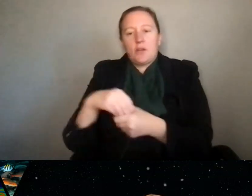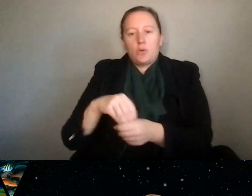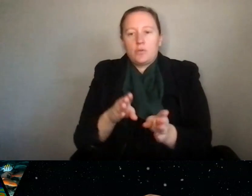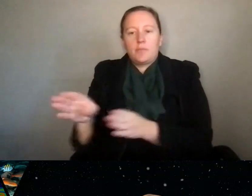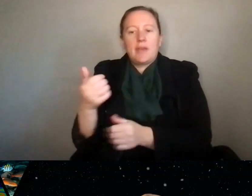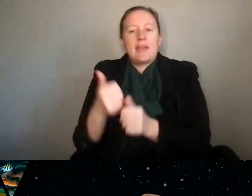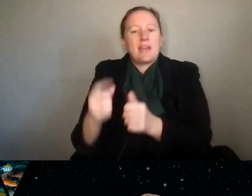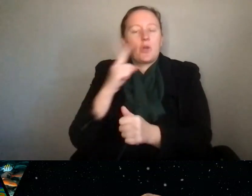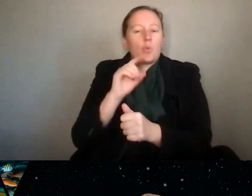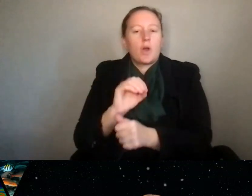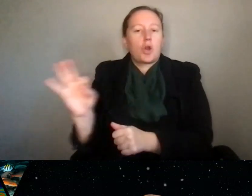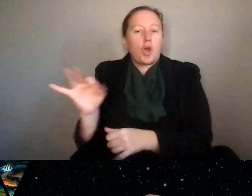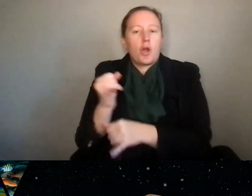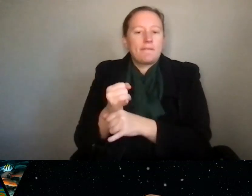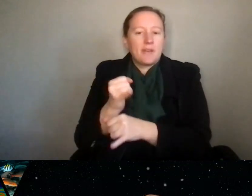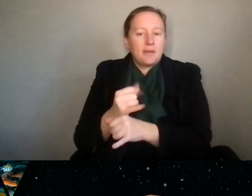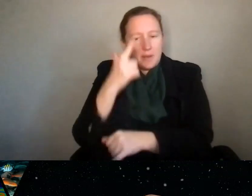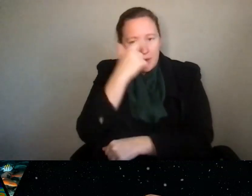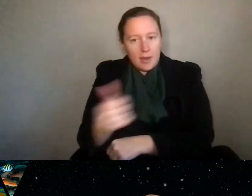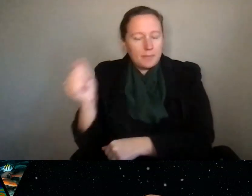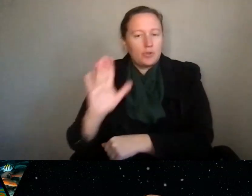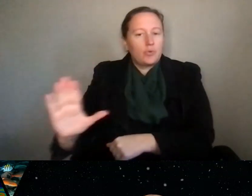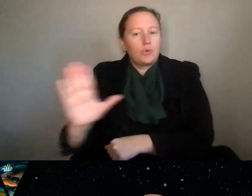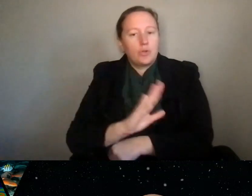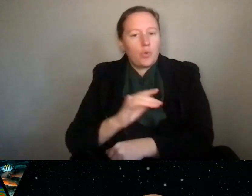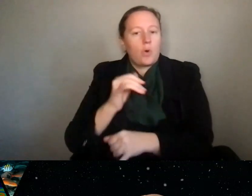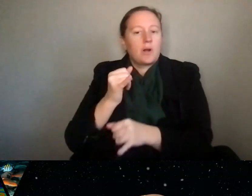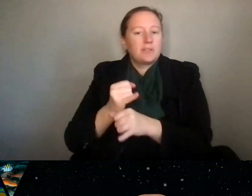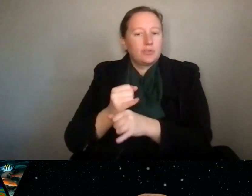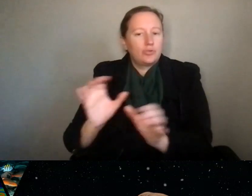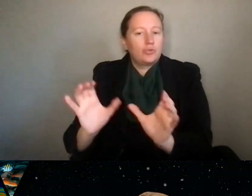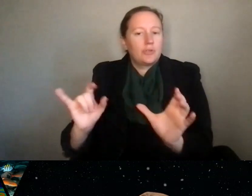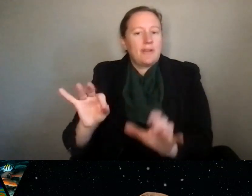and that's up to your institution to certify whether the research is off campus or not.